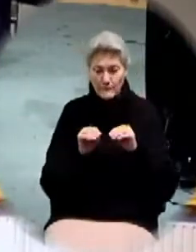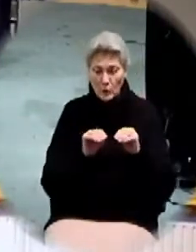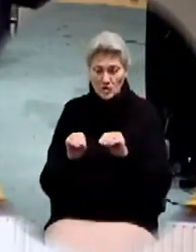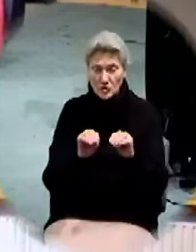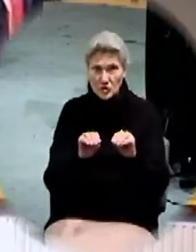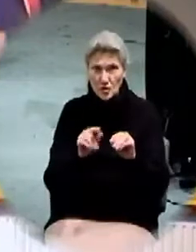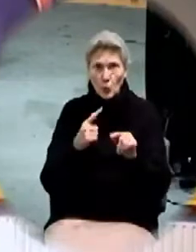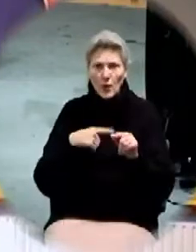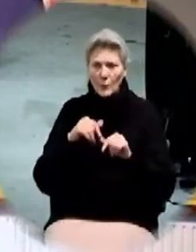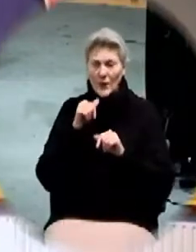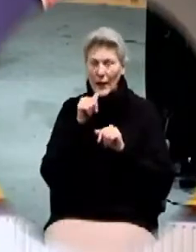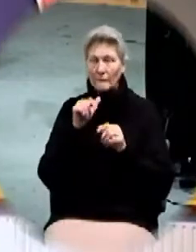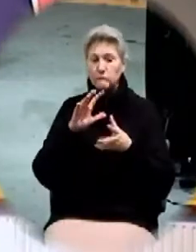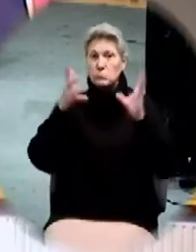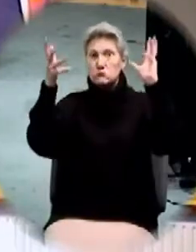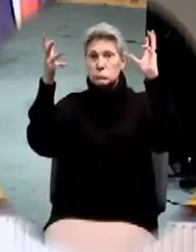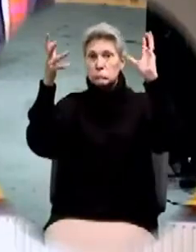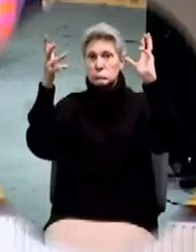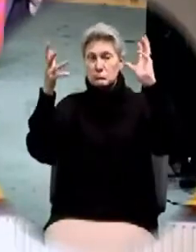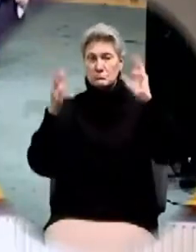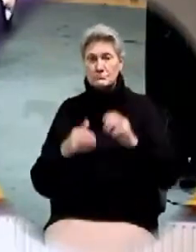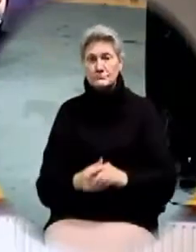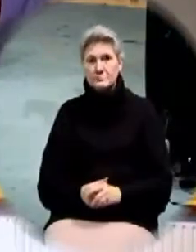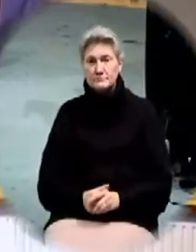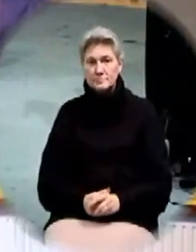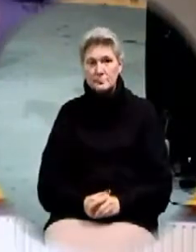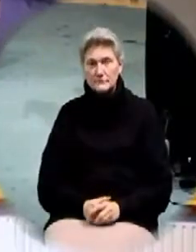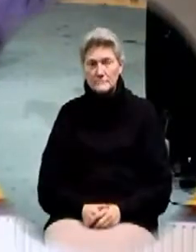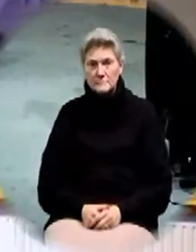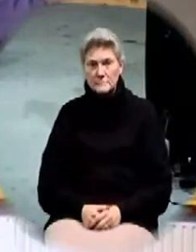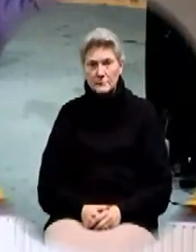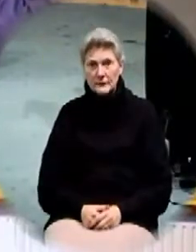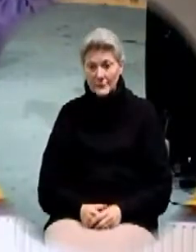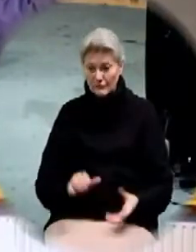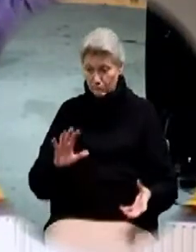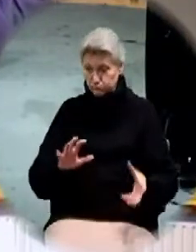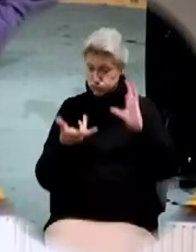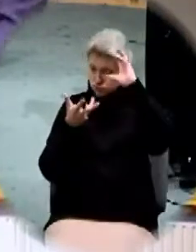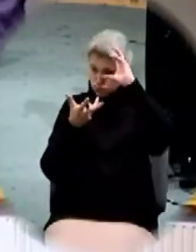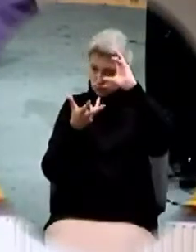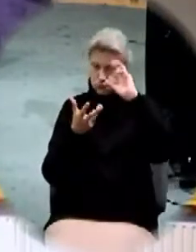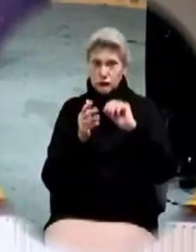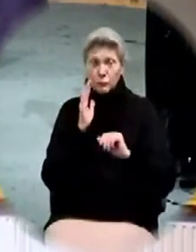we would have chaos. It would be chaotic.